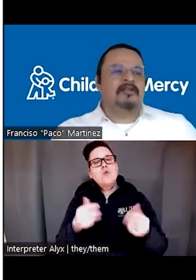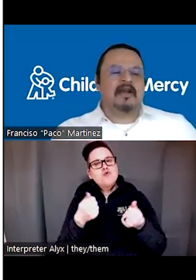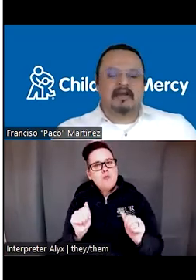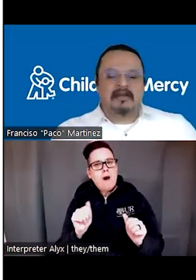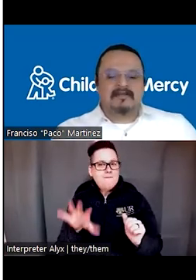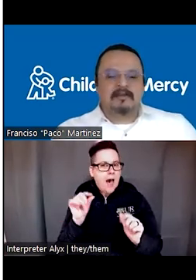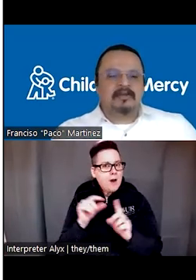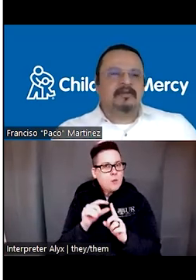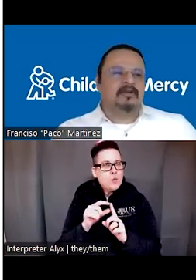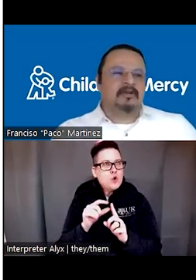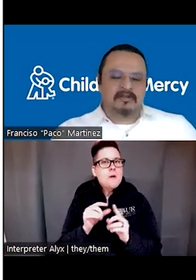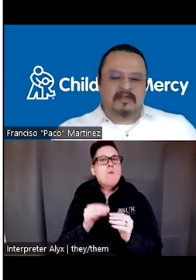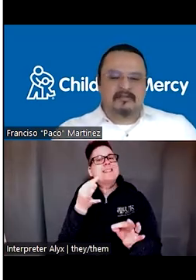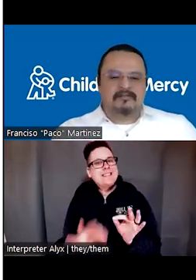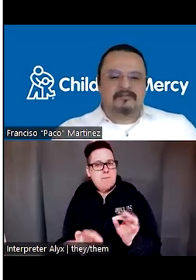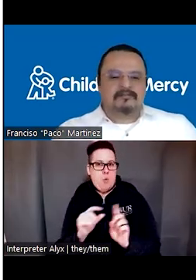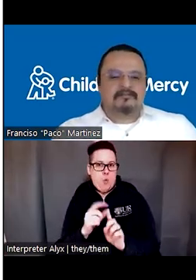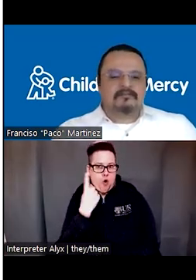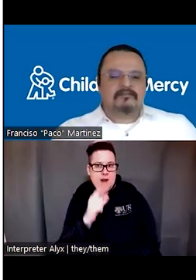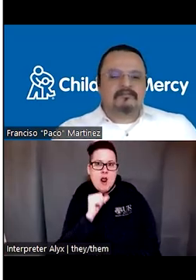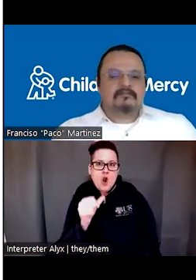find words that are simpler to understand.